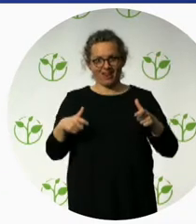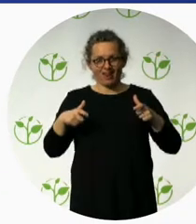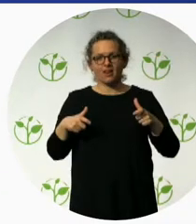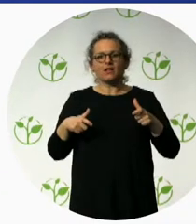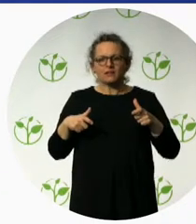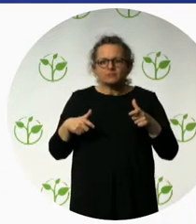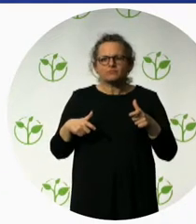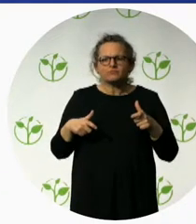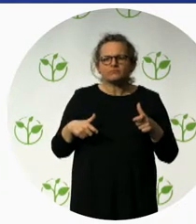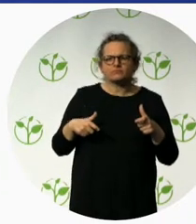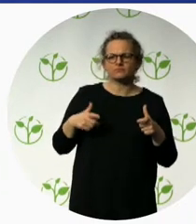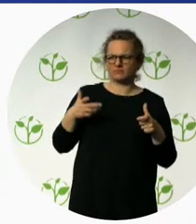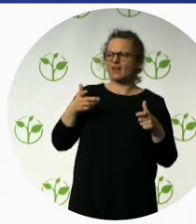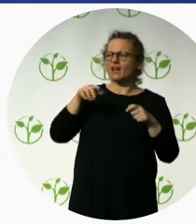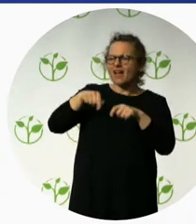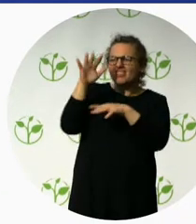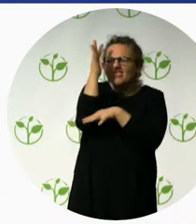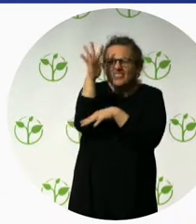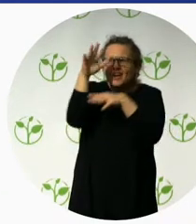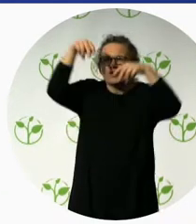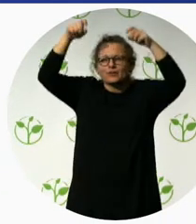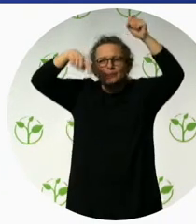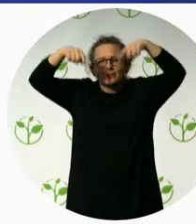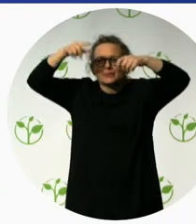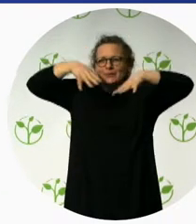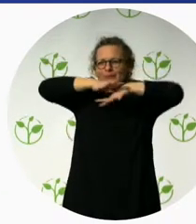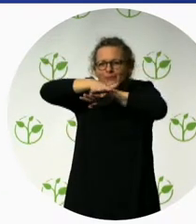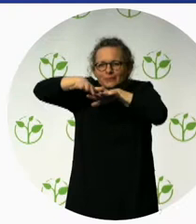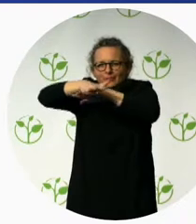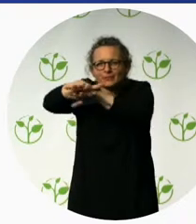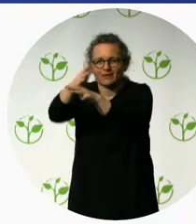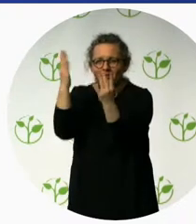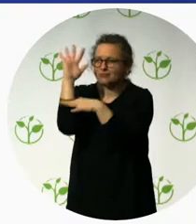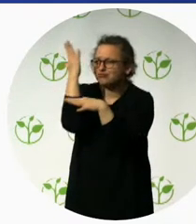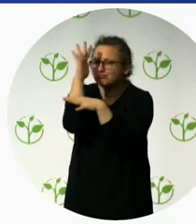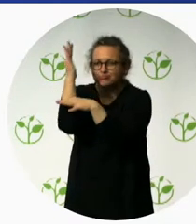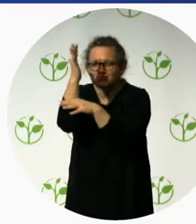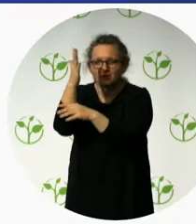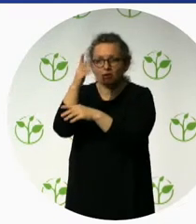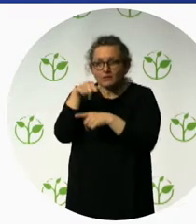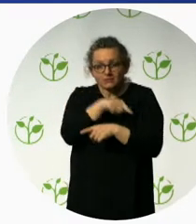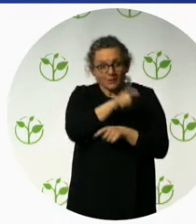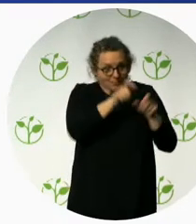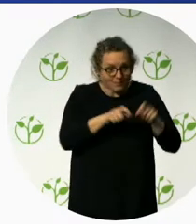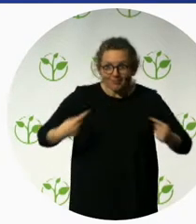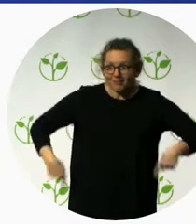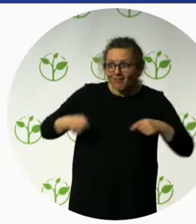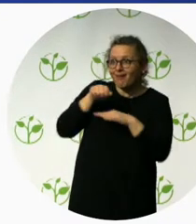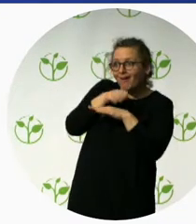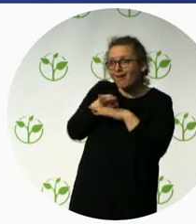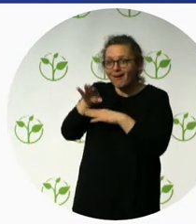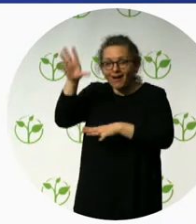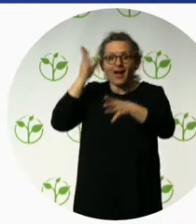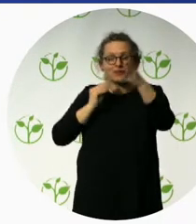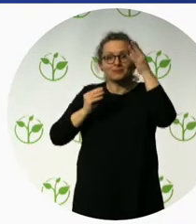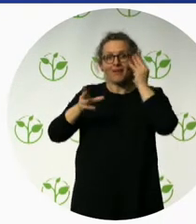of having a jungle walk. Also, the idea of having simple innovations, like here, when you have the will, there's